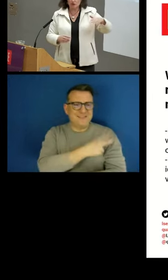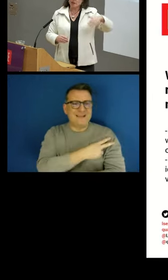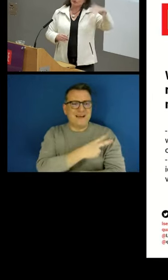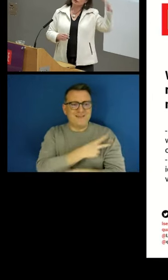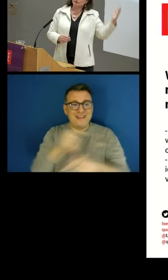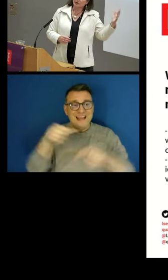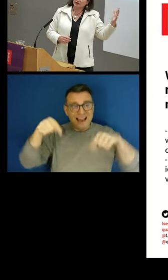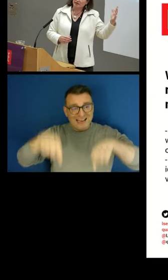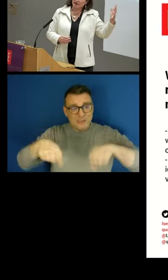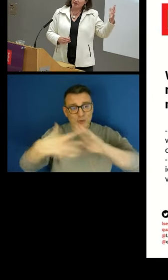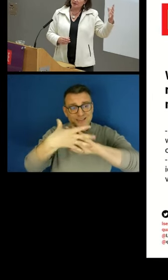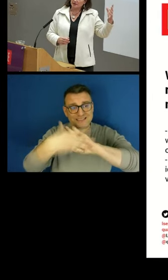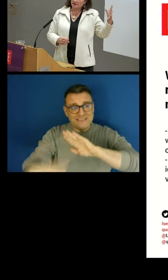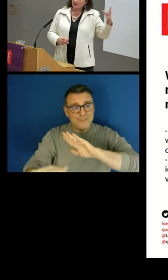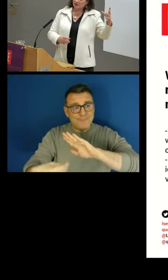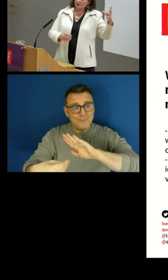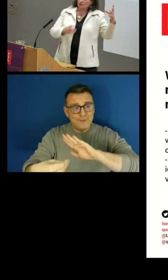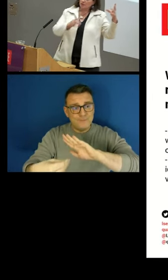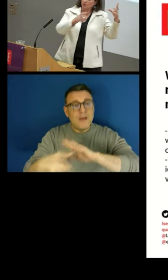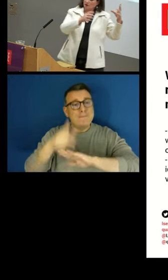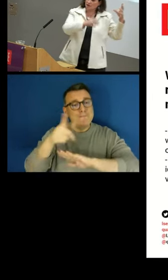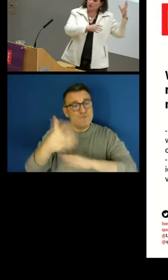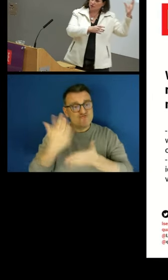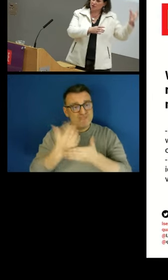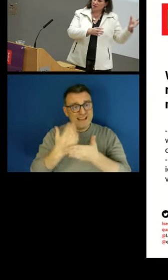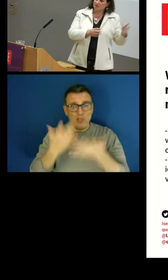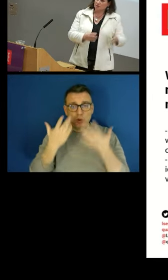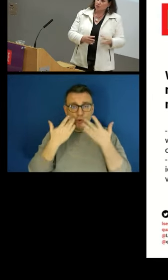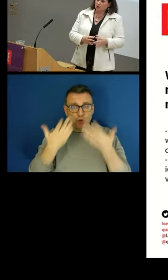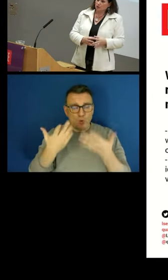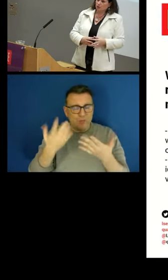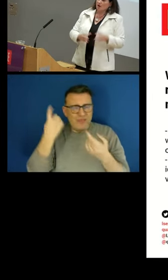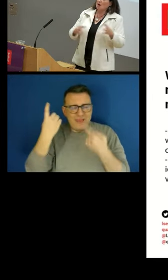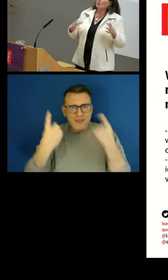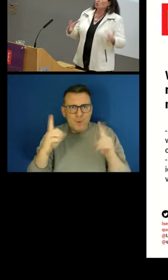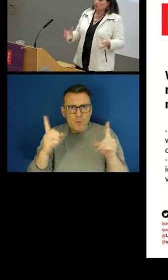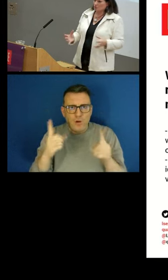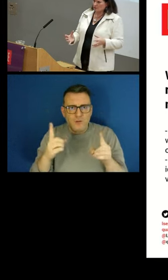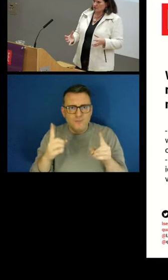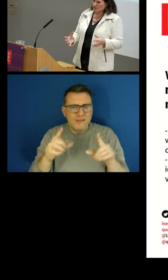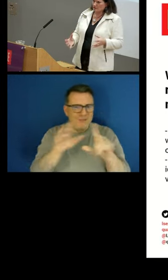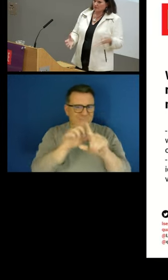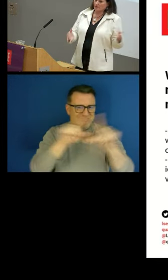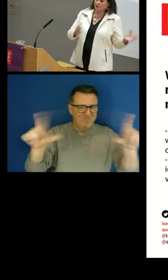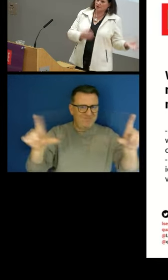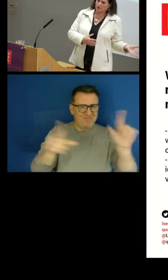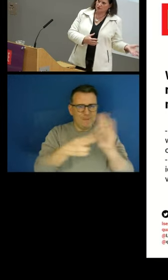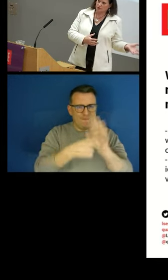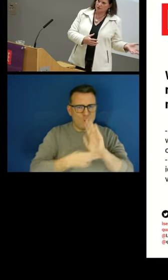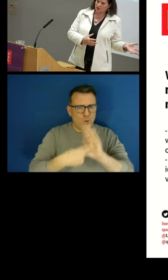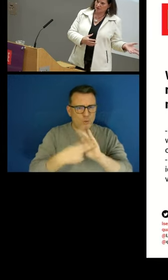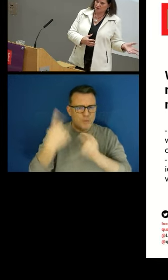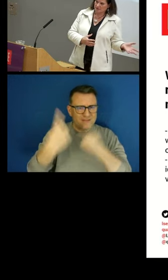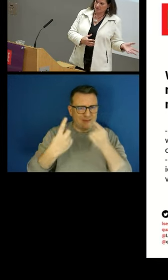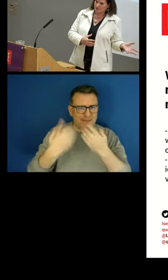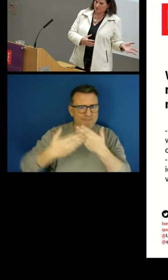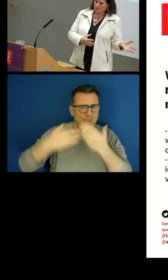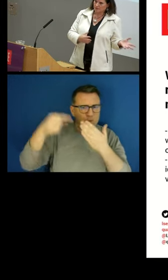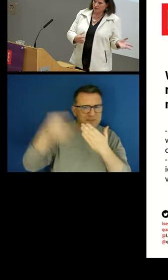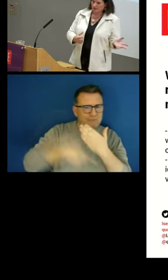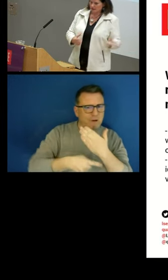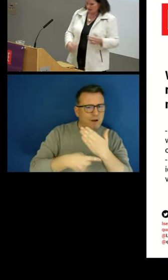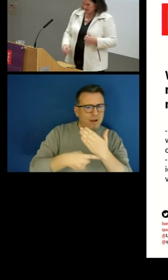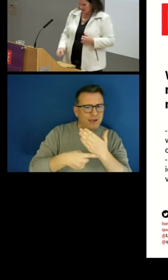But you're ignoring the fact that the workers who are shaded in blue are more deprived than those who are just in red.